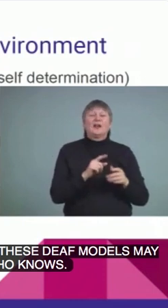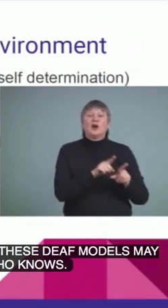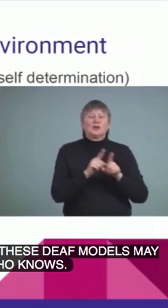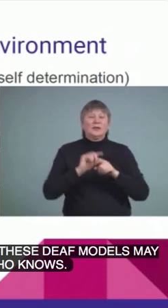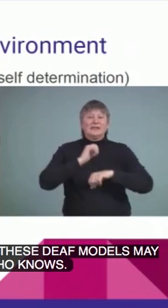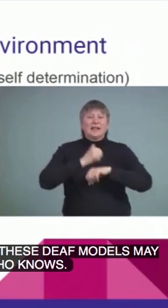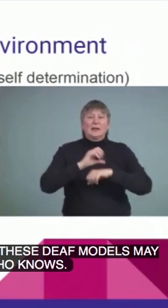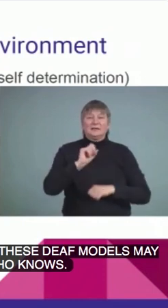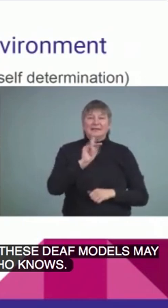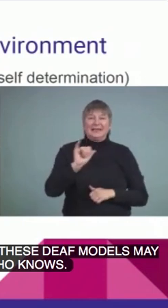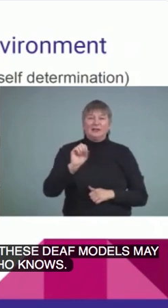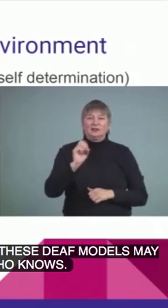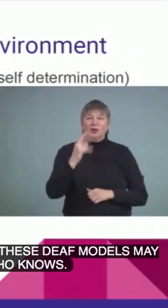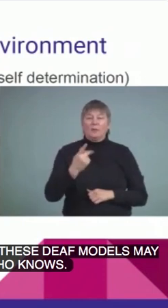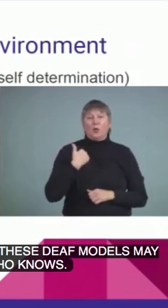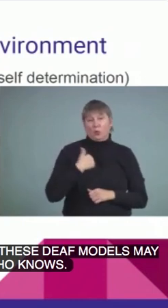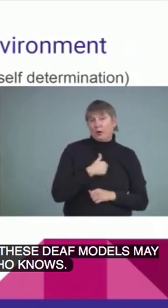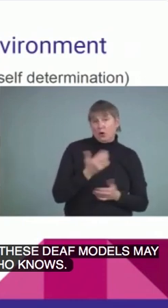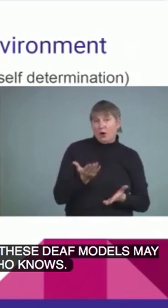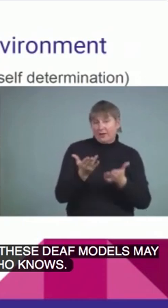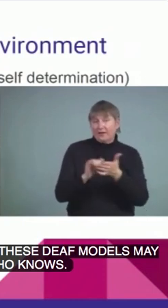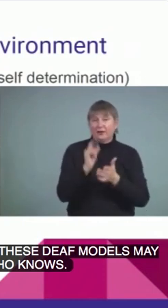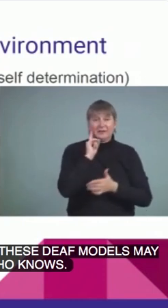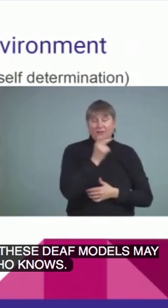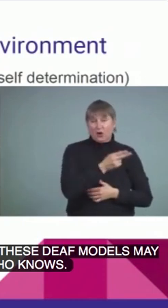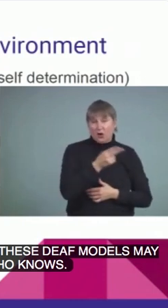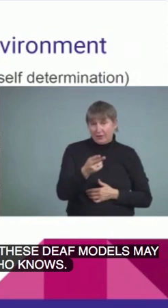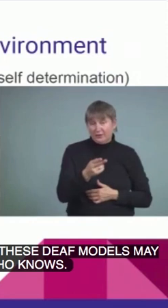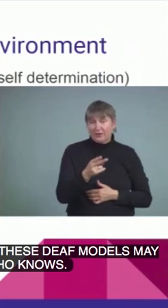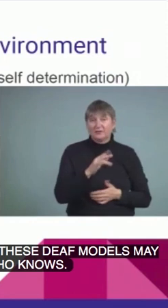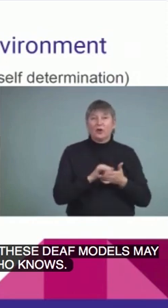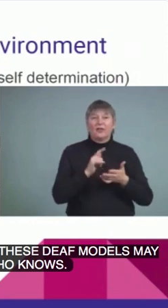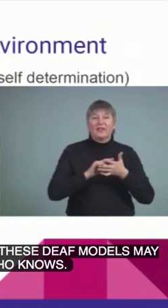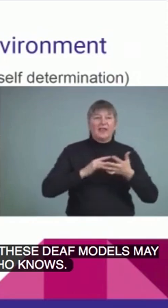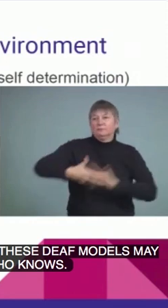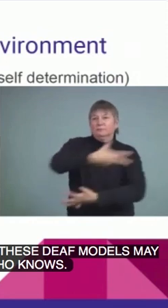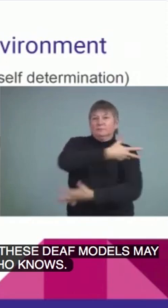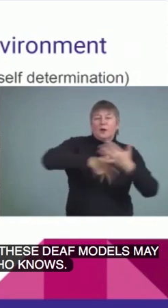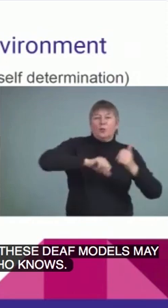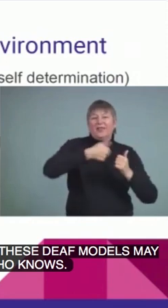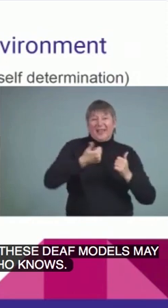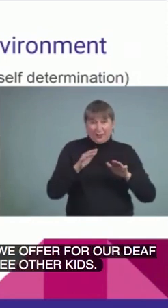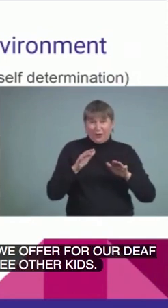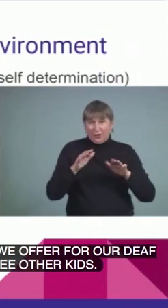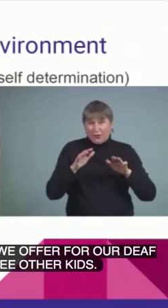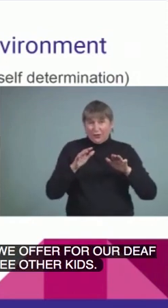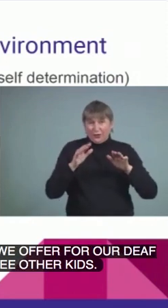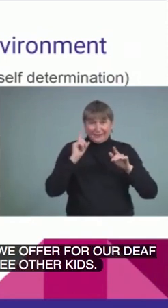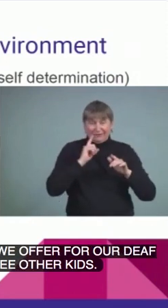that we offer for our deaf and hard of hearing students so that they can see other kids. Because most often, kids